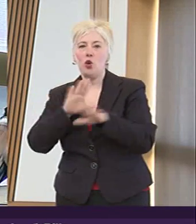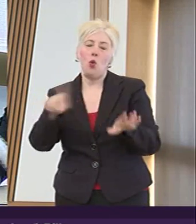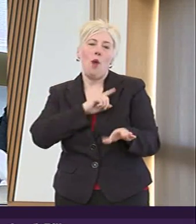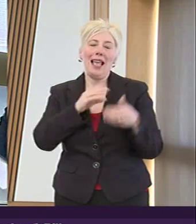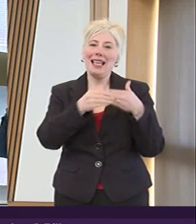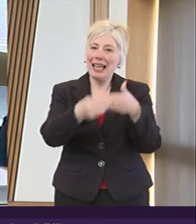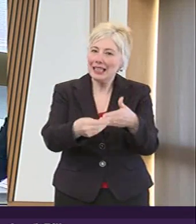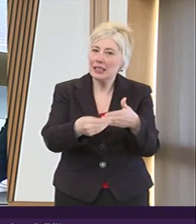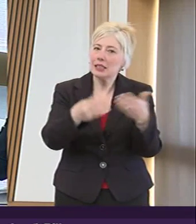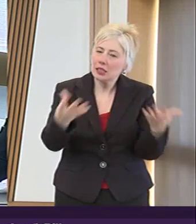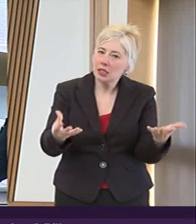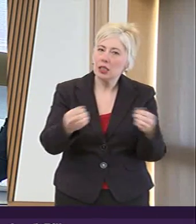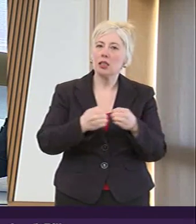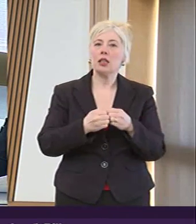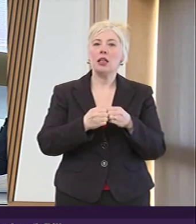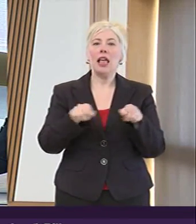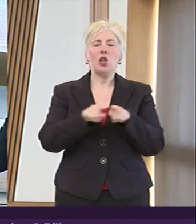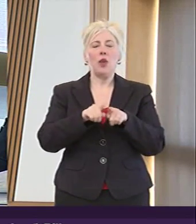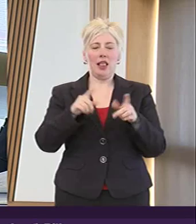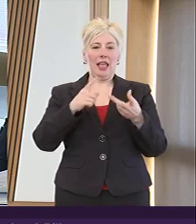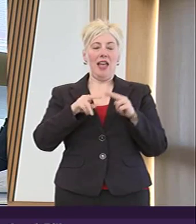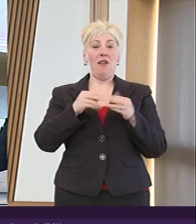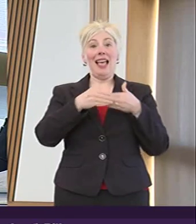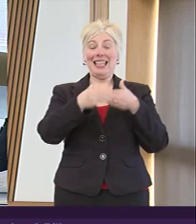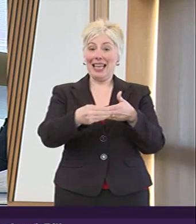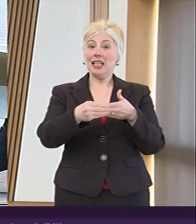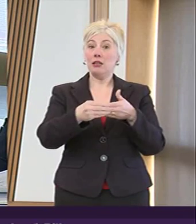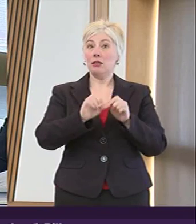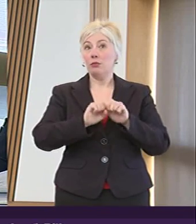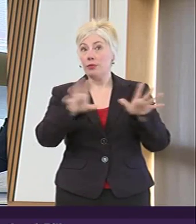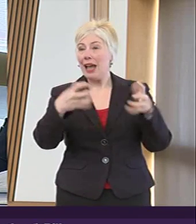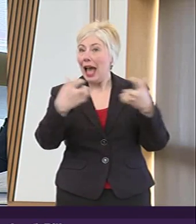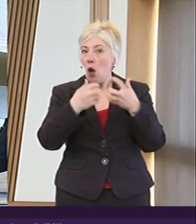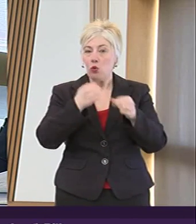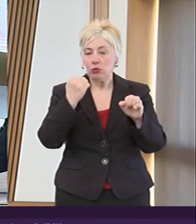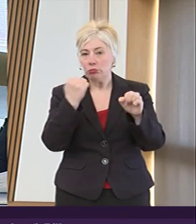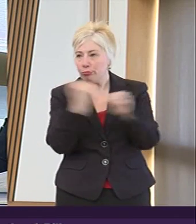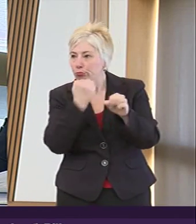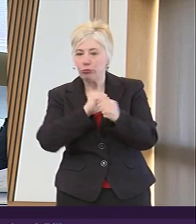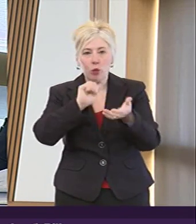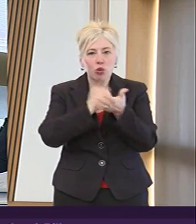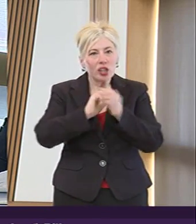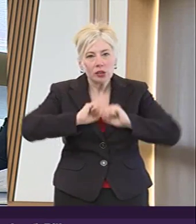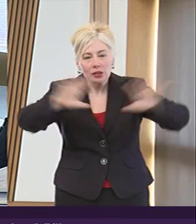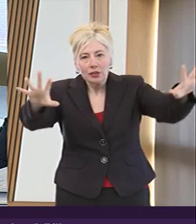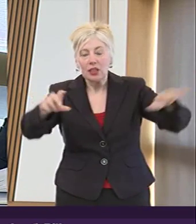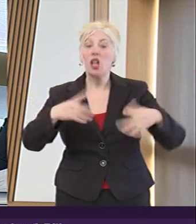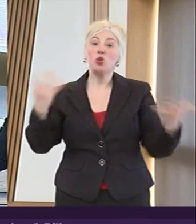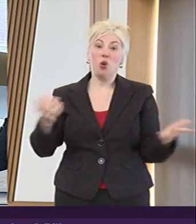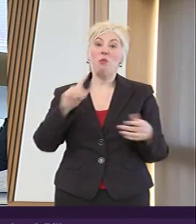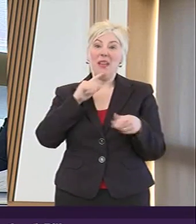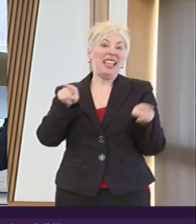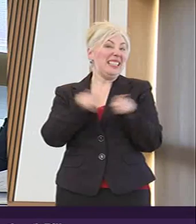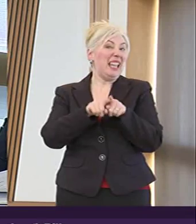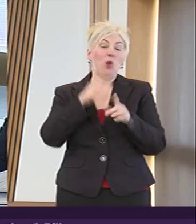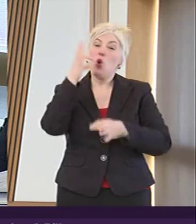the form in which guidance is likely to be issued and the manner of publication could I suggest to the committee that the previous